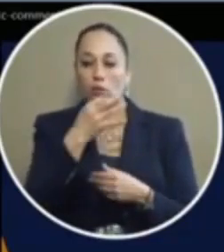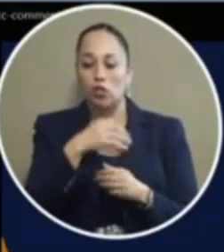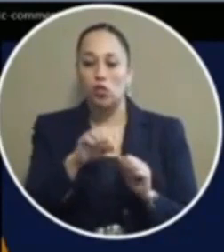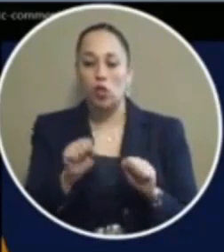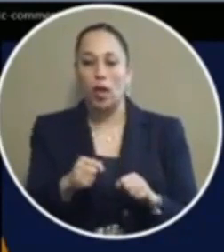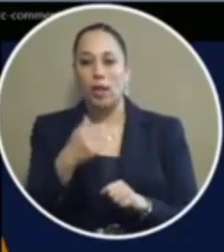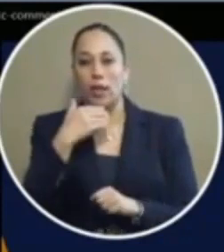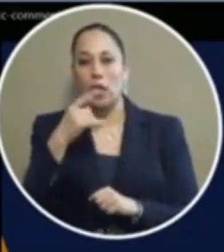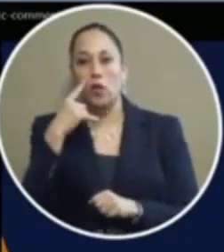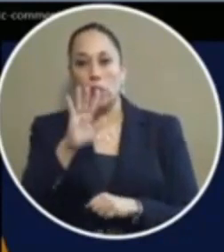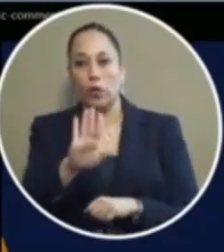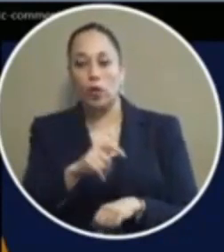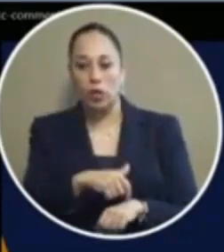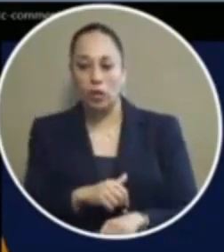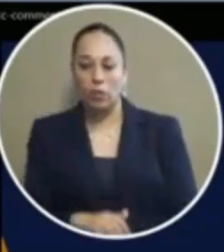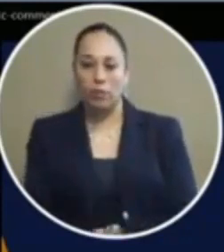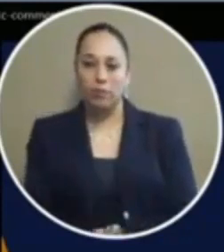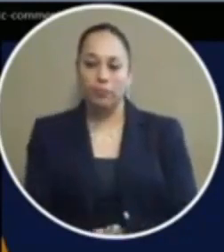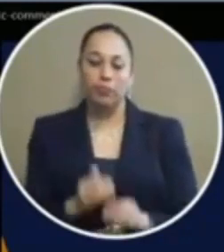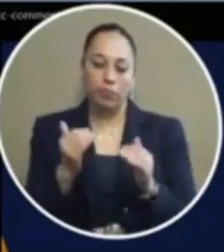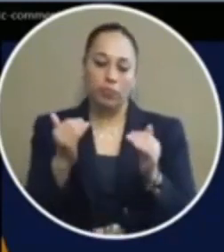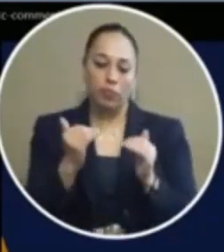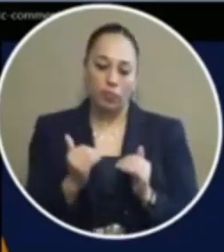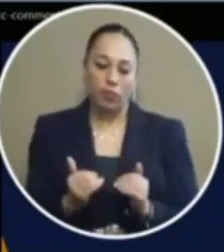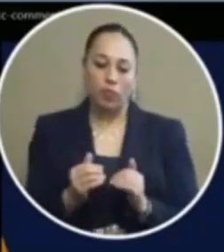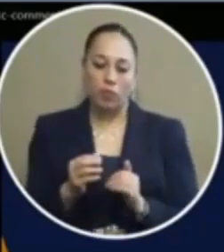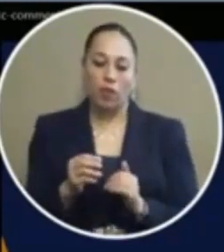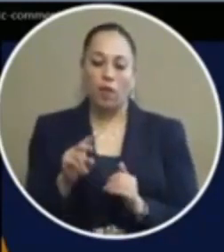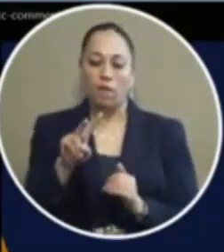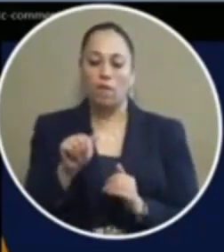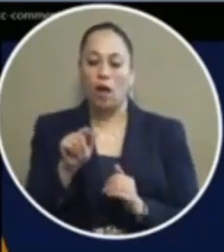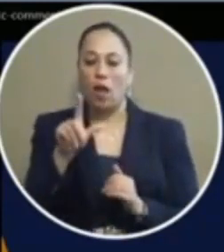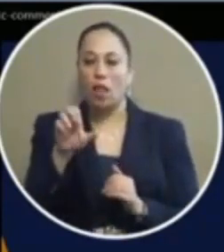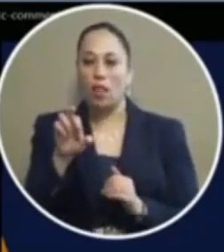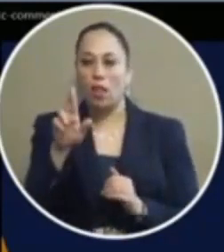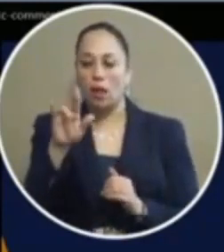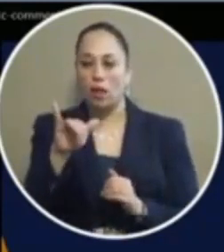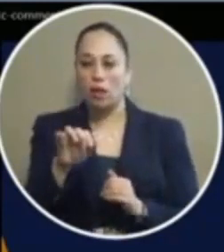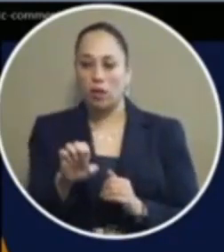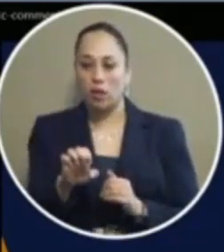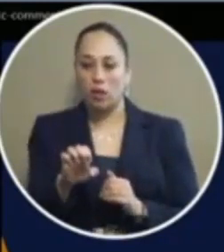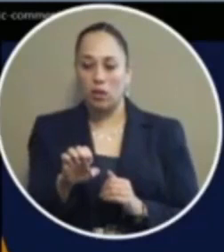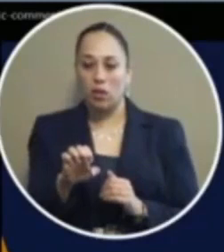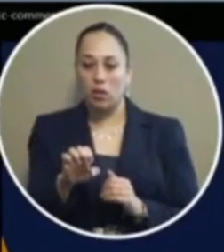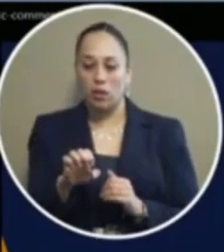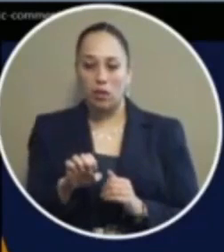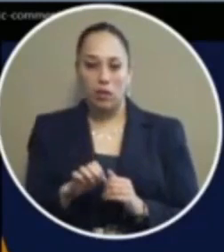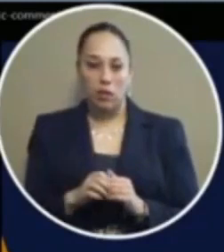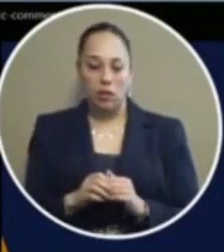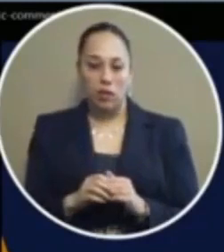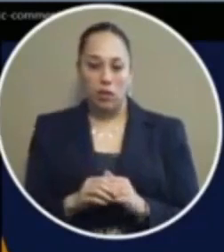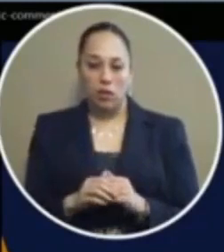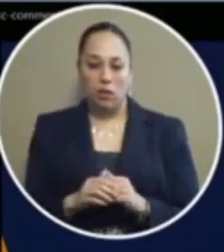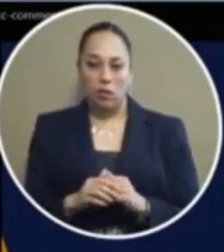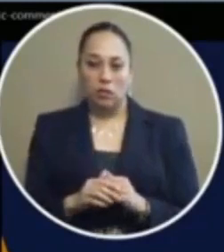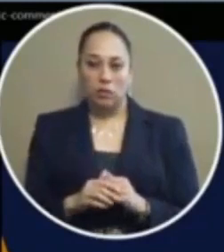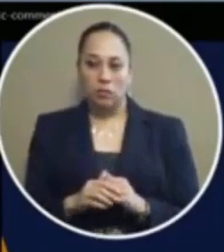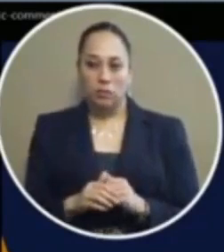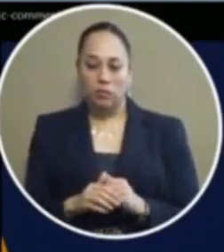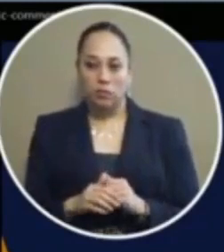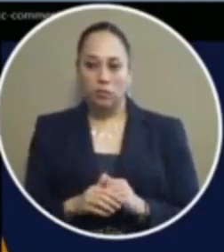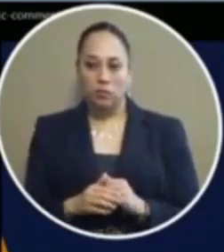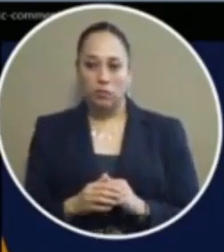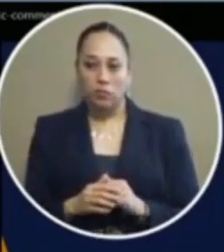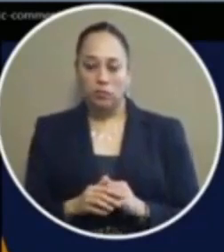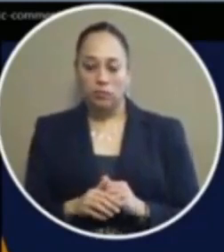thank you for your time thank you the next speaker is miss valerie hubbard she will be followed by miss jessica valderas miss hubbard